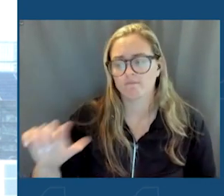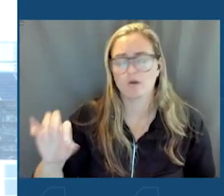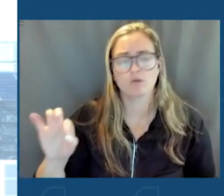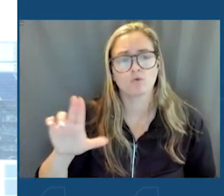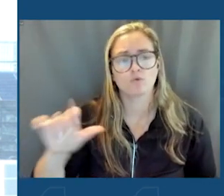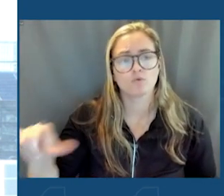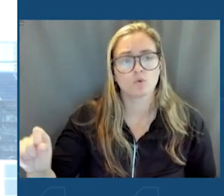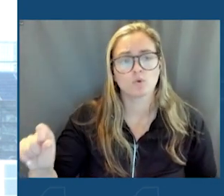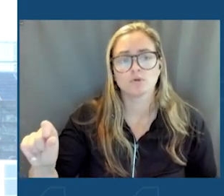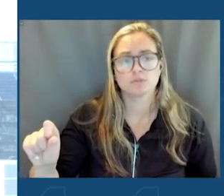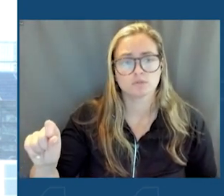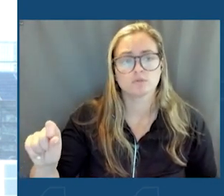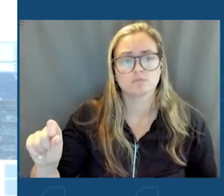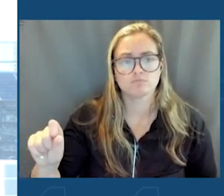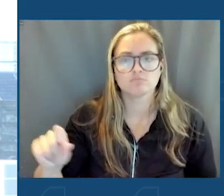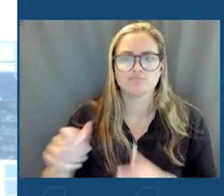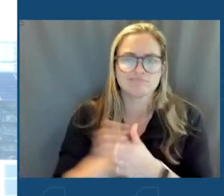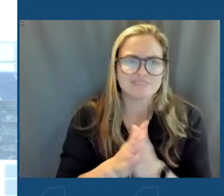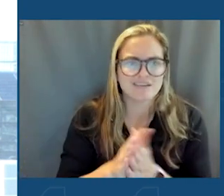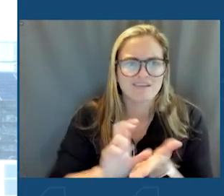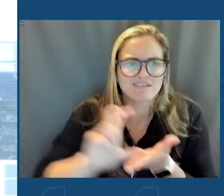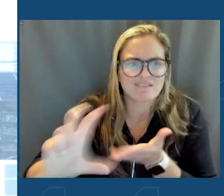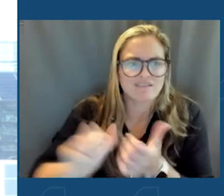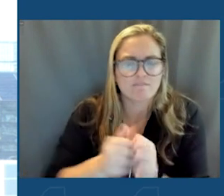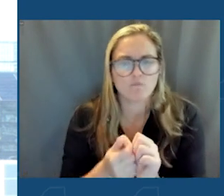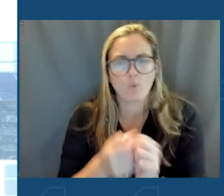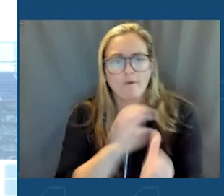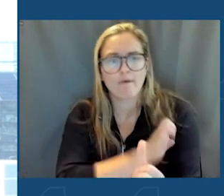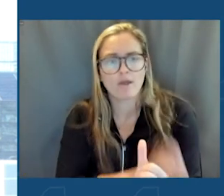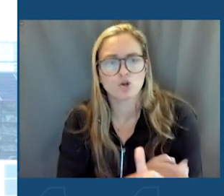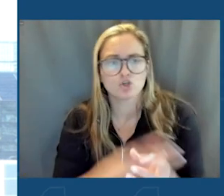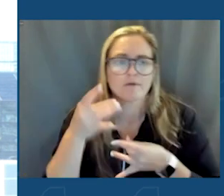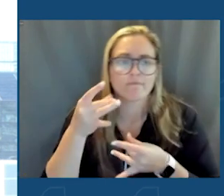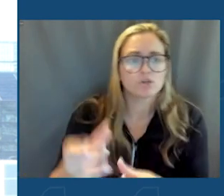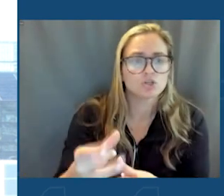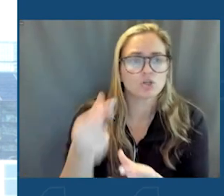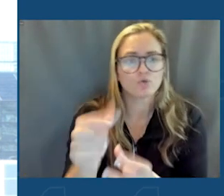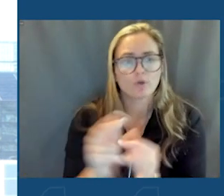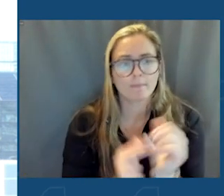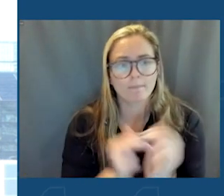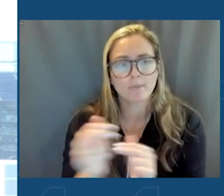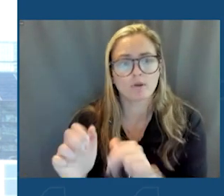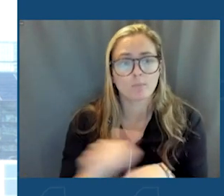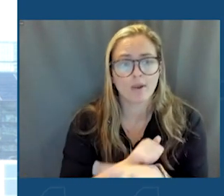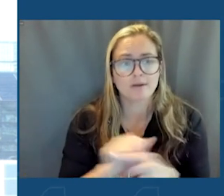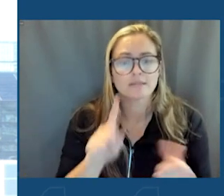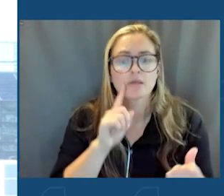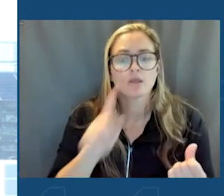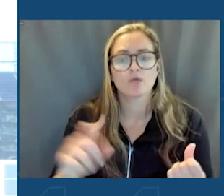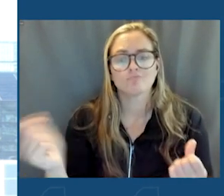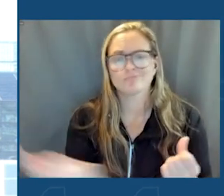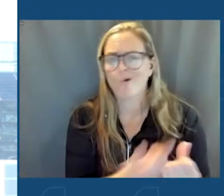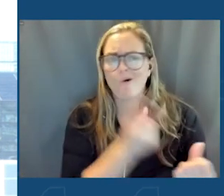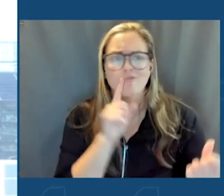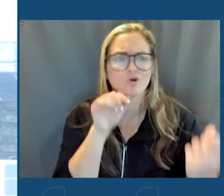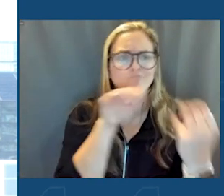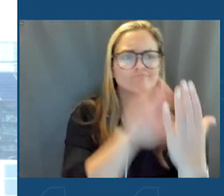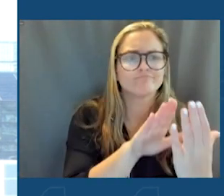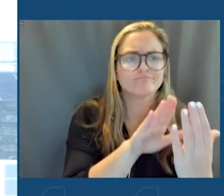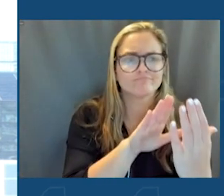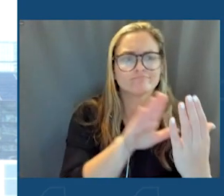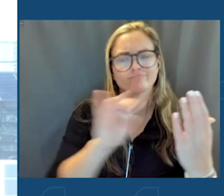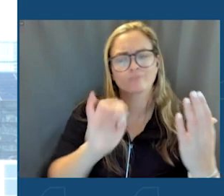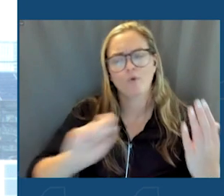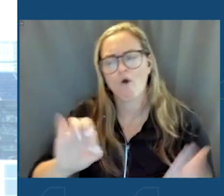incenting energy efficiency and green building practices, going all in on the promise of offshore wind and solar energy,